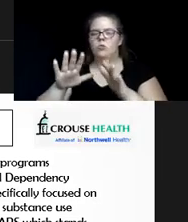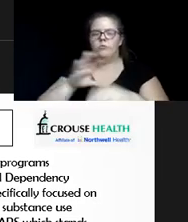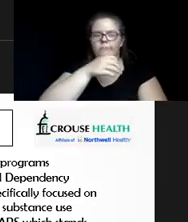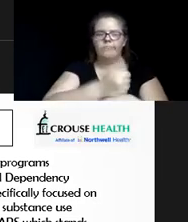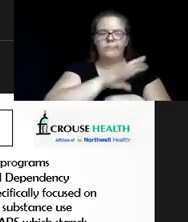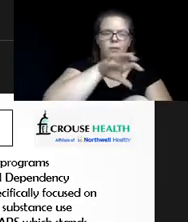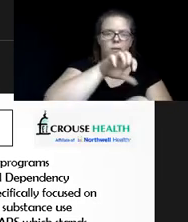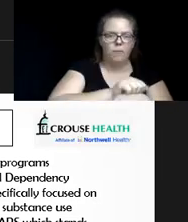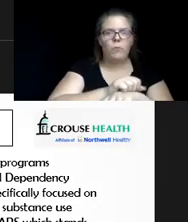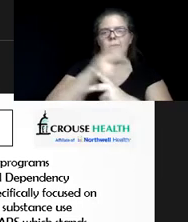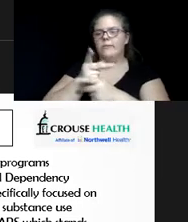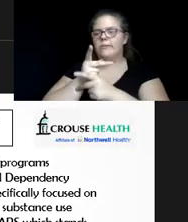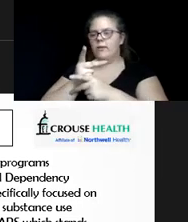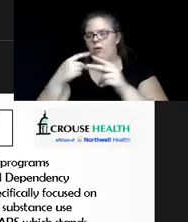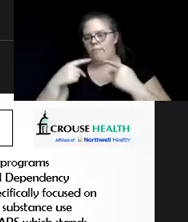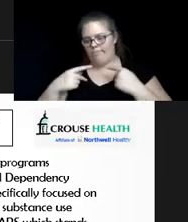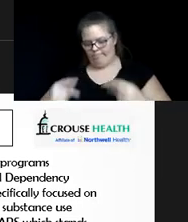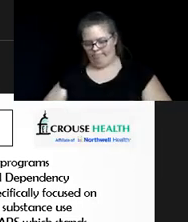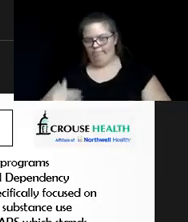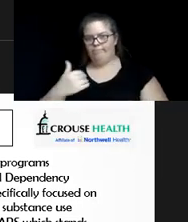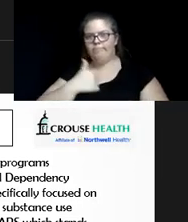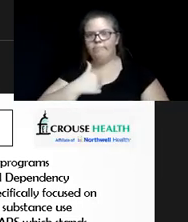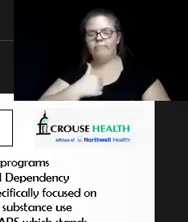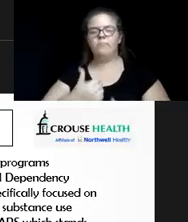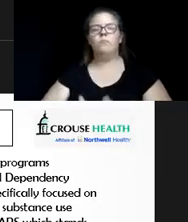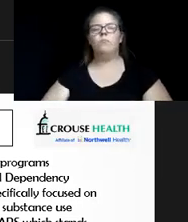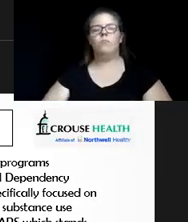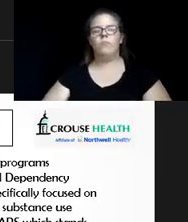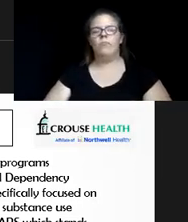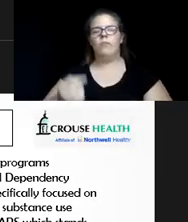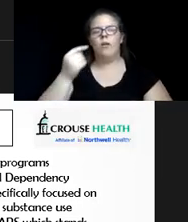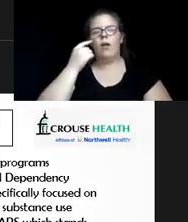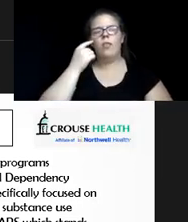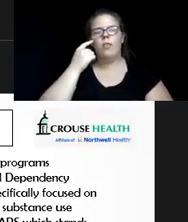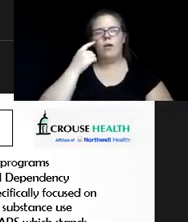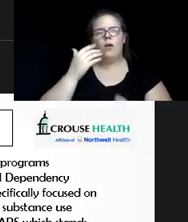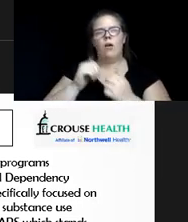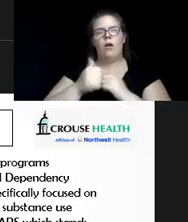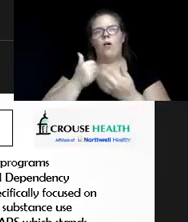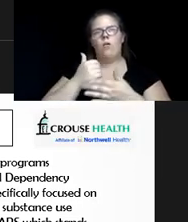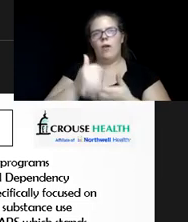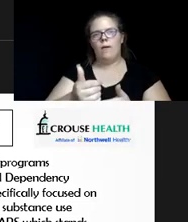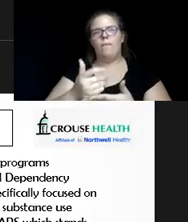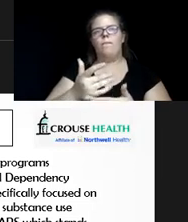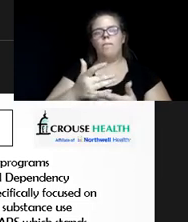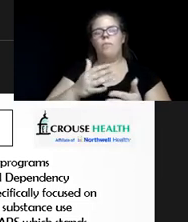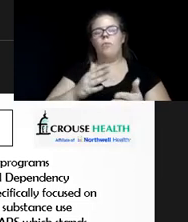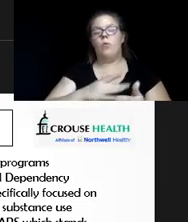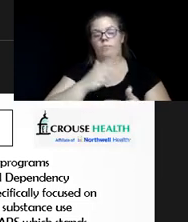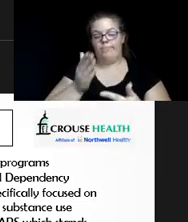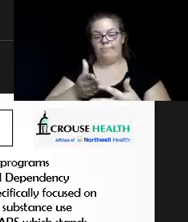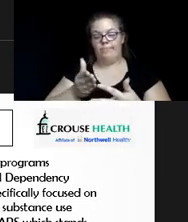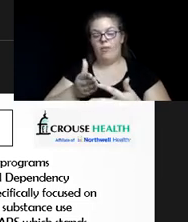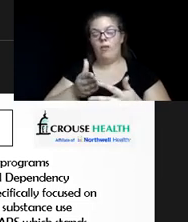care of their personal hygiene. And I think that will go a long way in helping them. Then on the other side, then your family